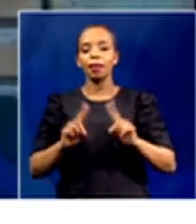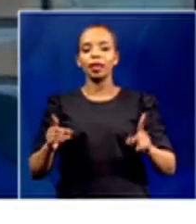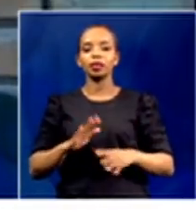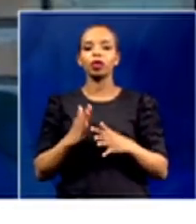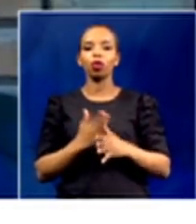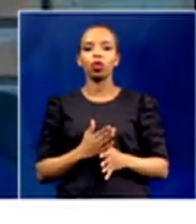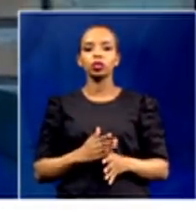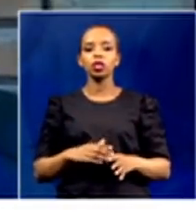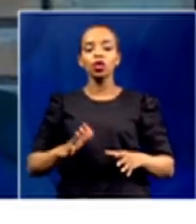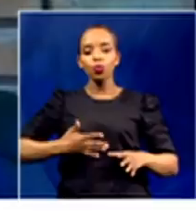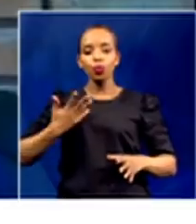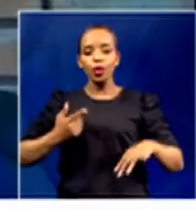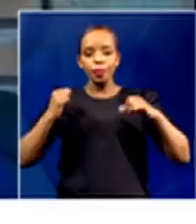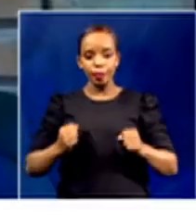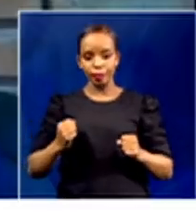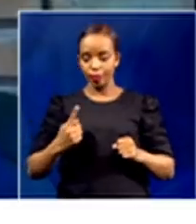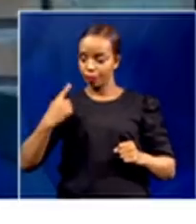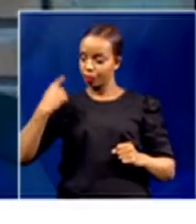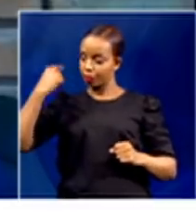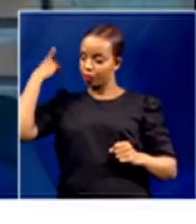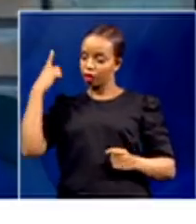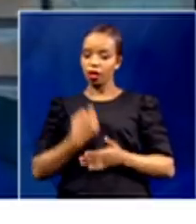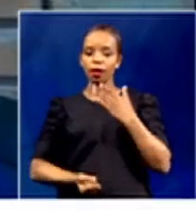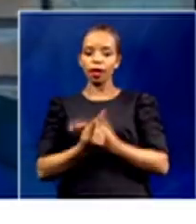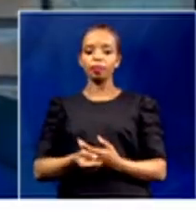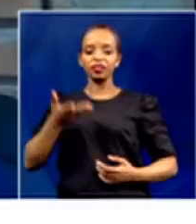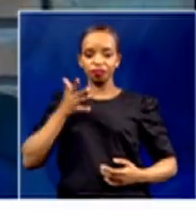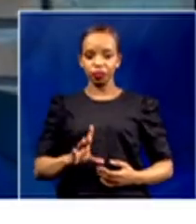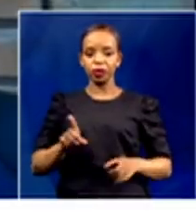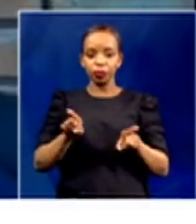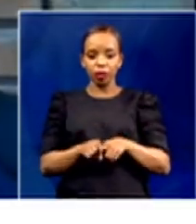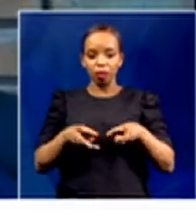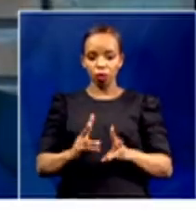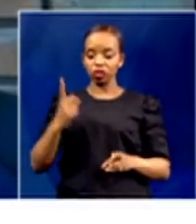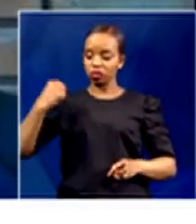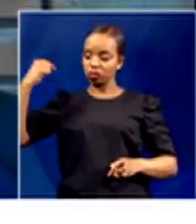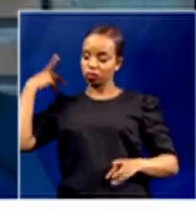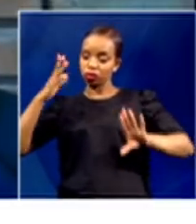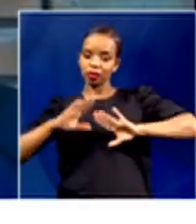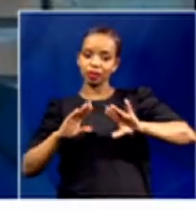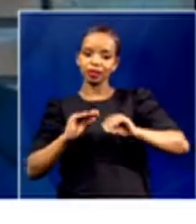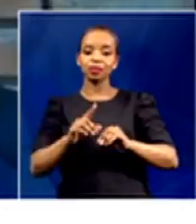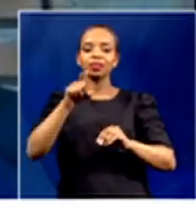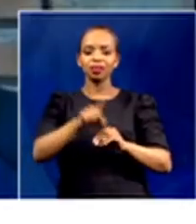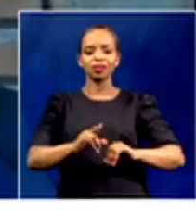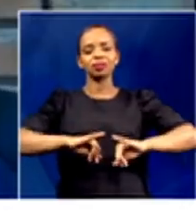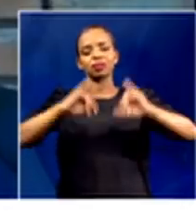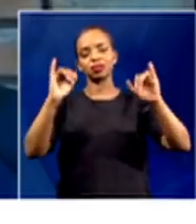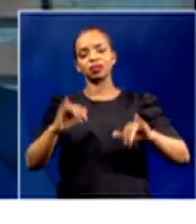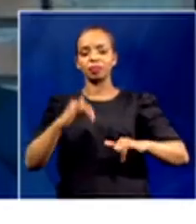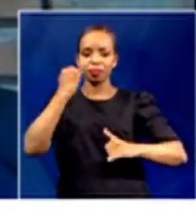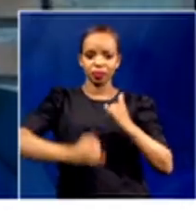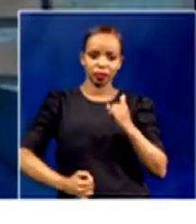rigidly know about the curriculum and we want to teach content like we know it, we are making a big blunder. What are the biggest